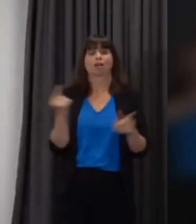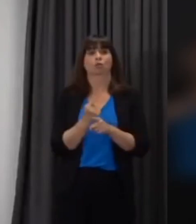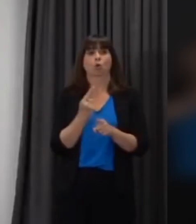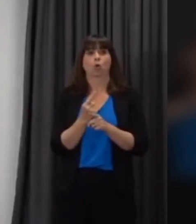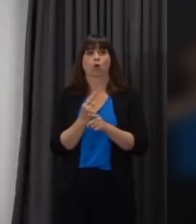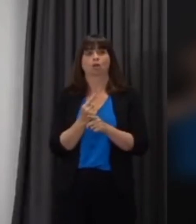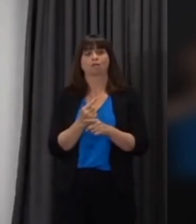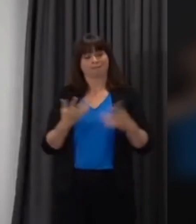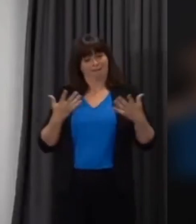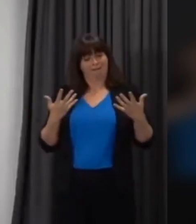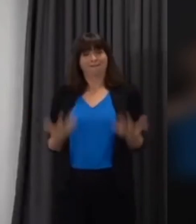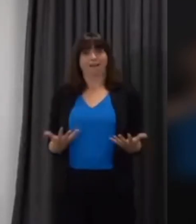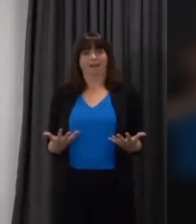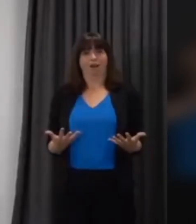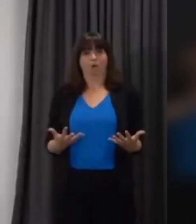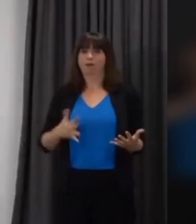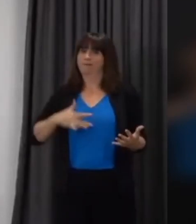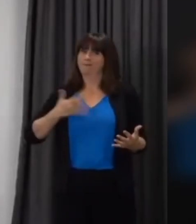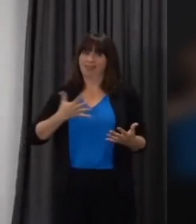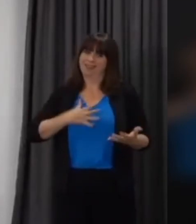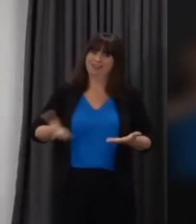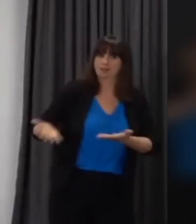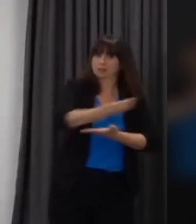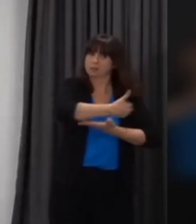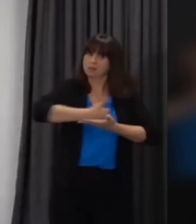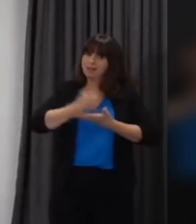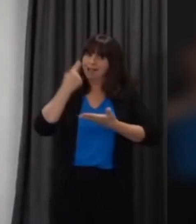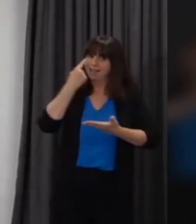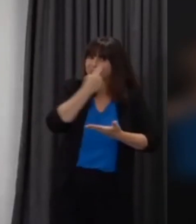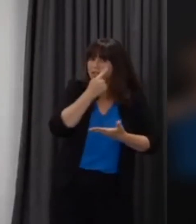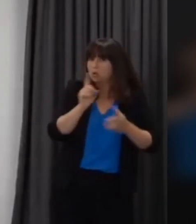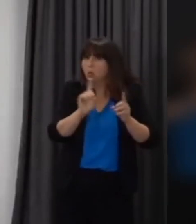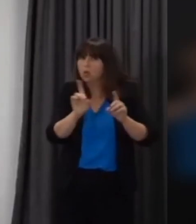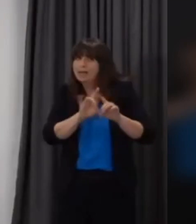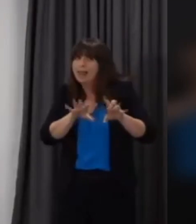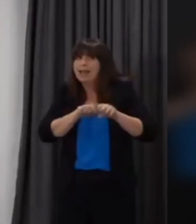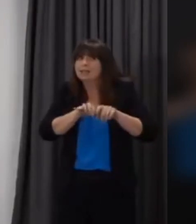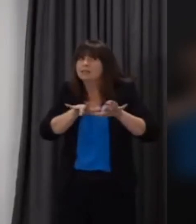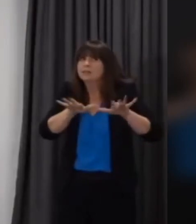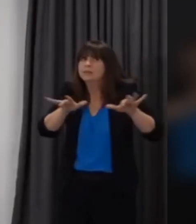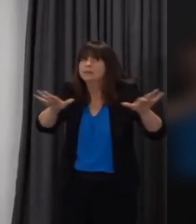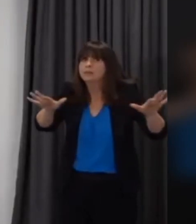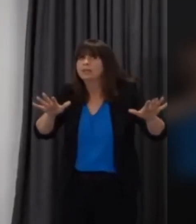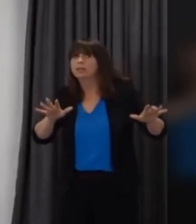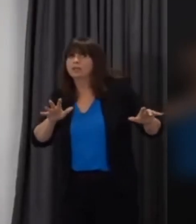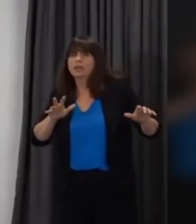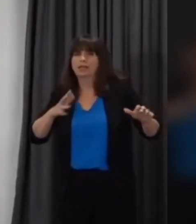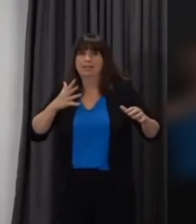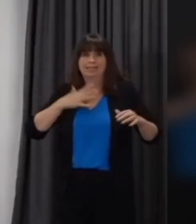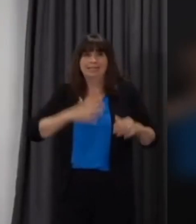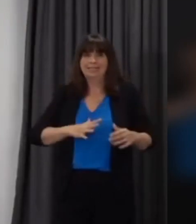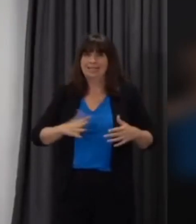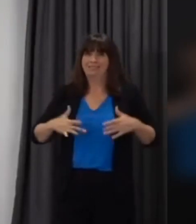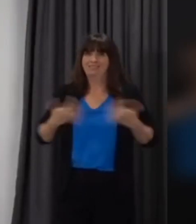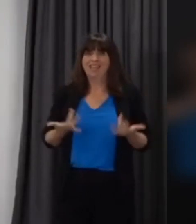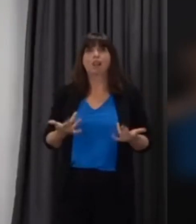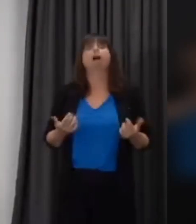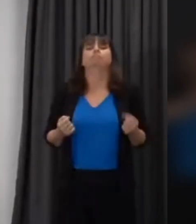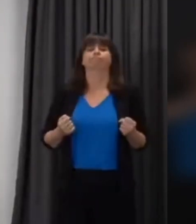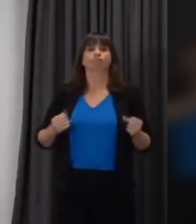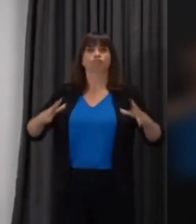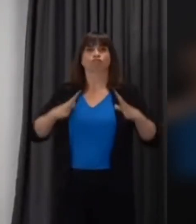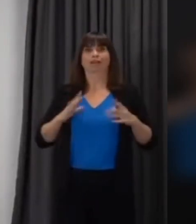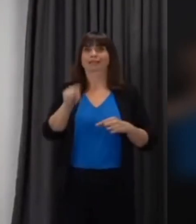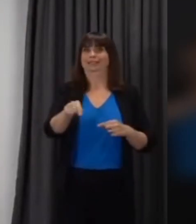be that at this stage we need more evidence about the progression of the pandemic and the disease we need more confidence around